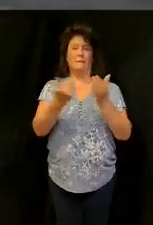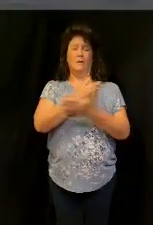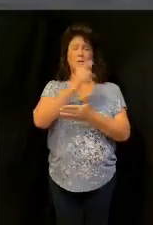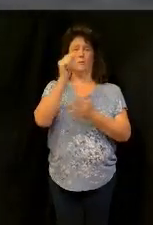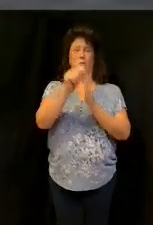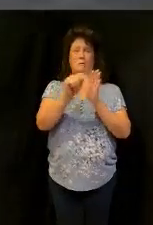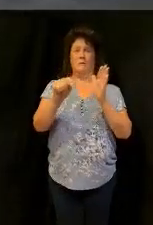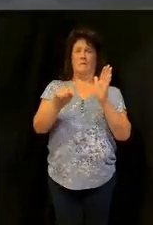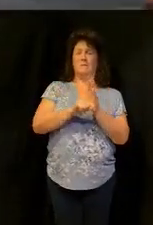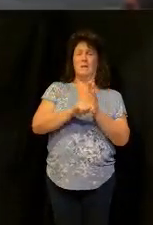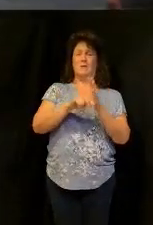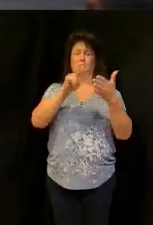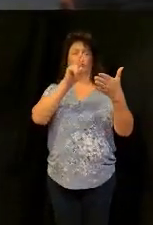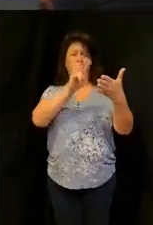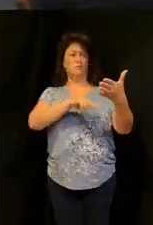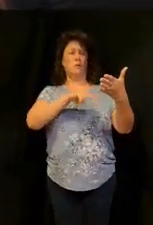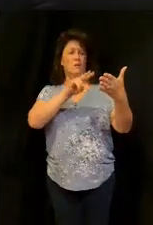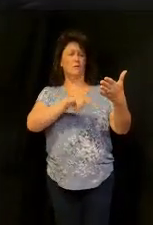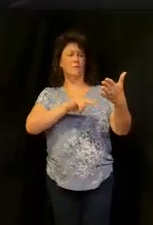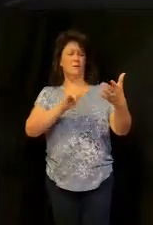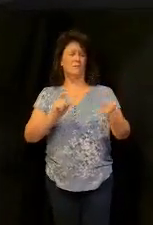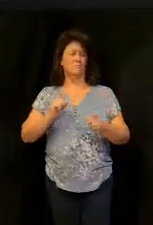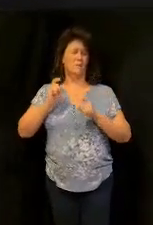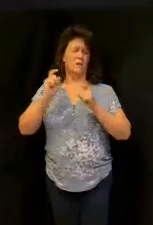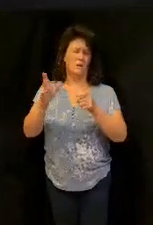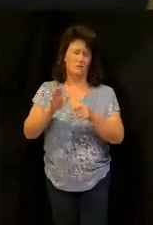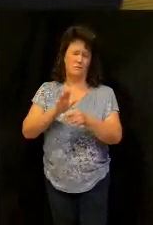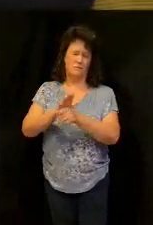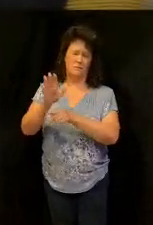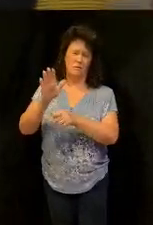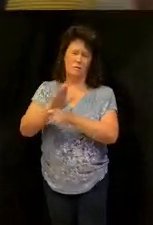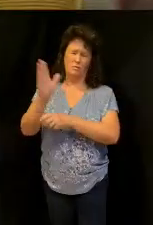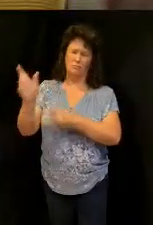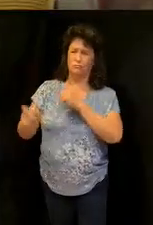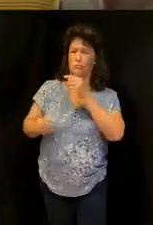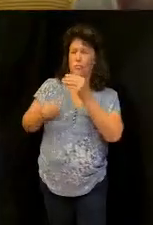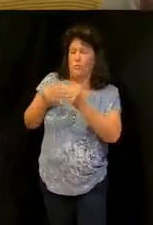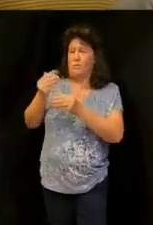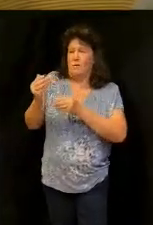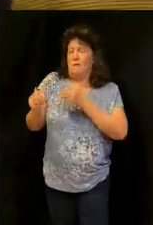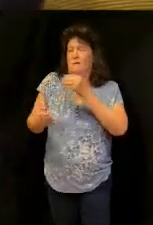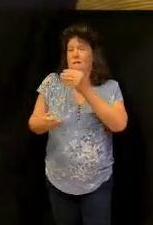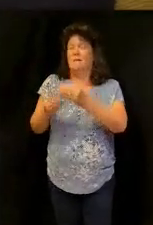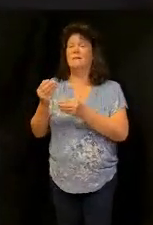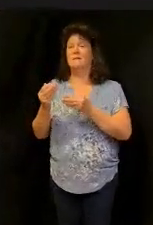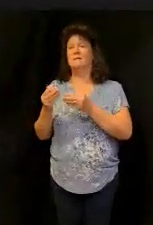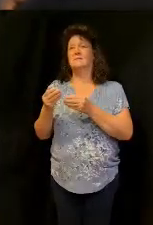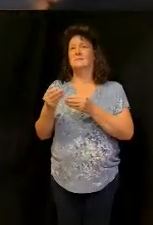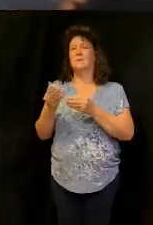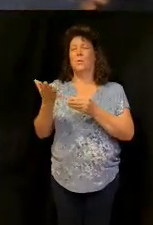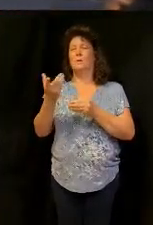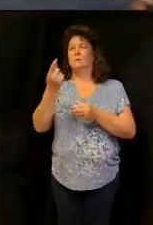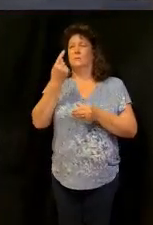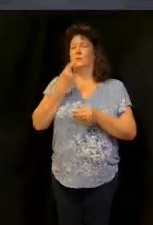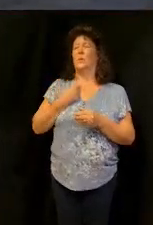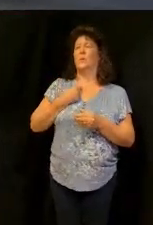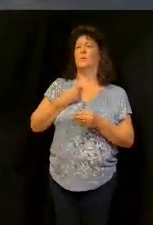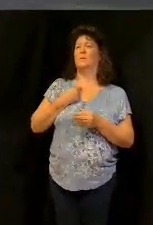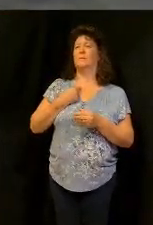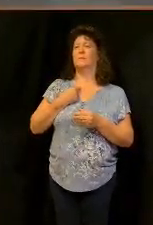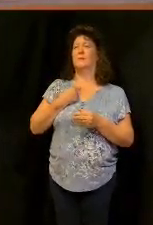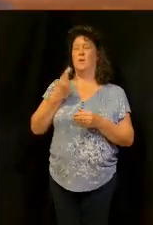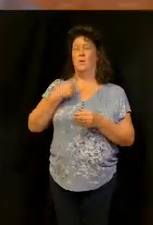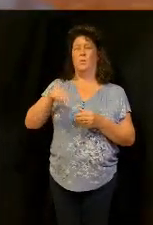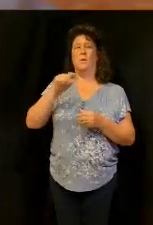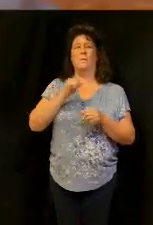give lord god generously and give lord god with radical generosity and obedience lord god to what you told us to do and lord we're going